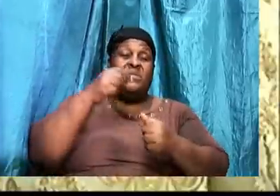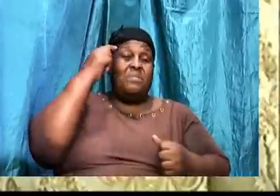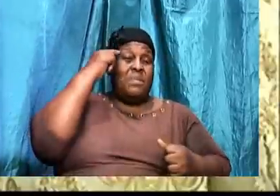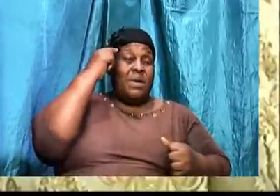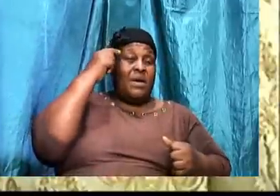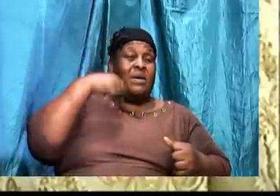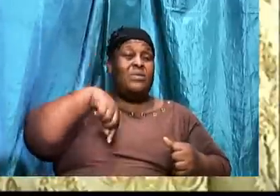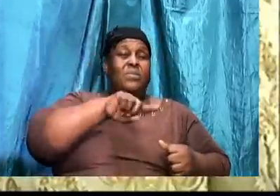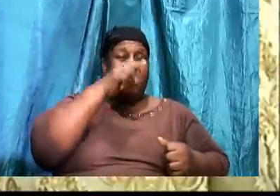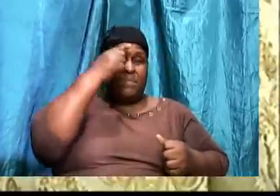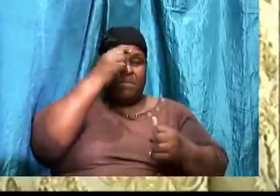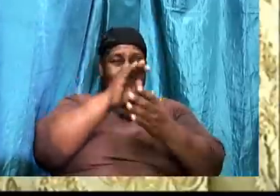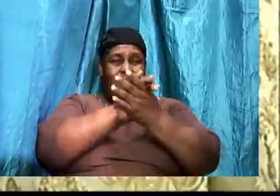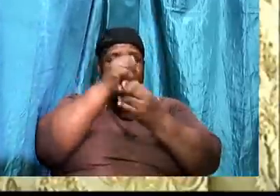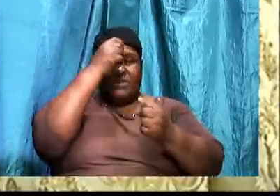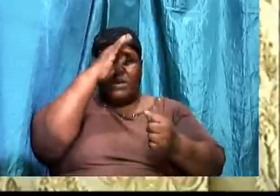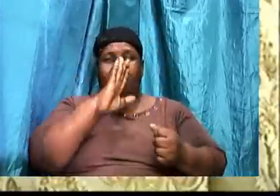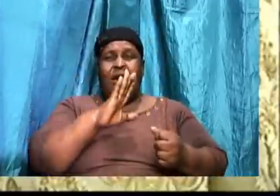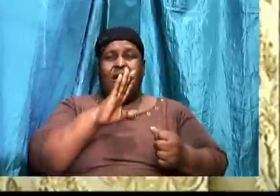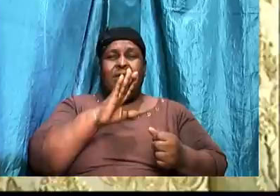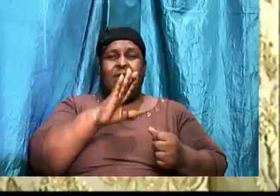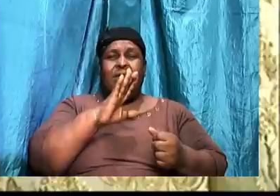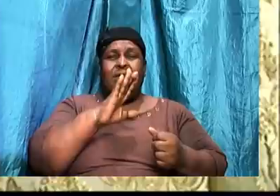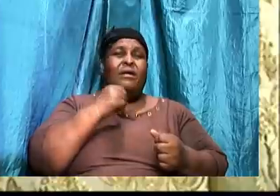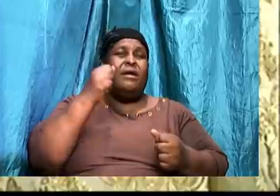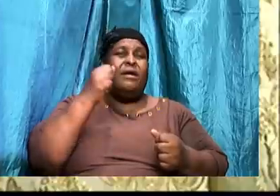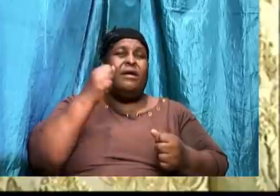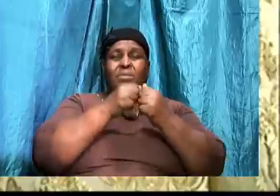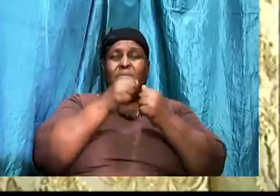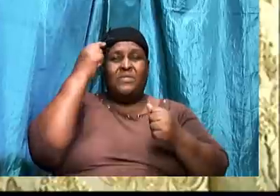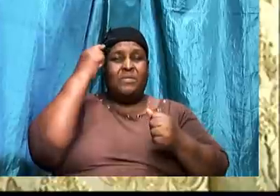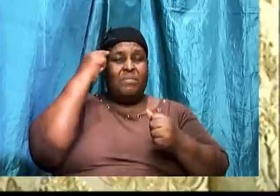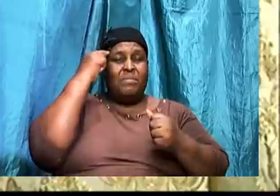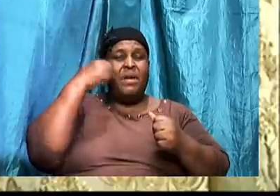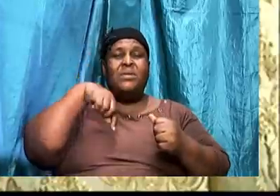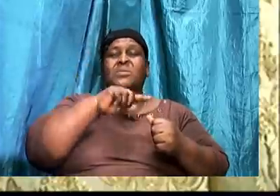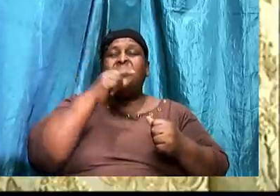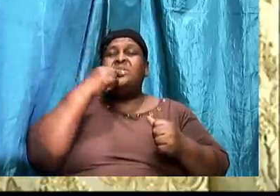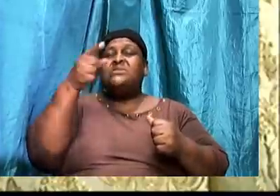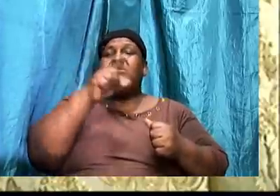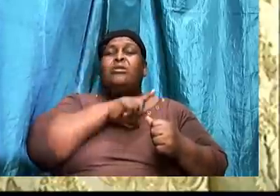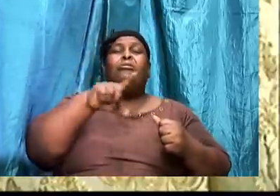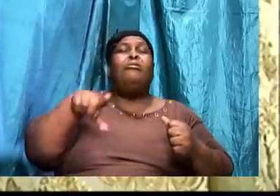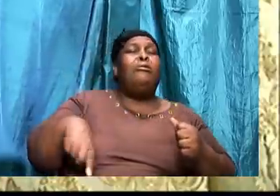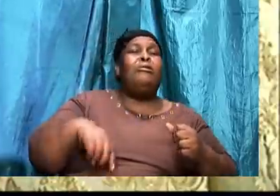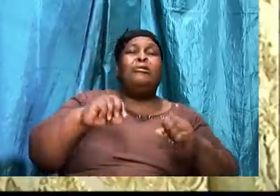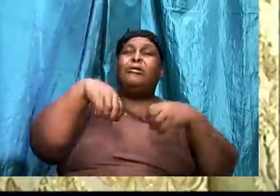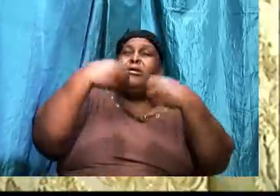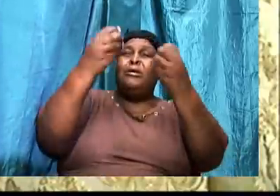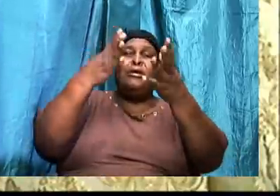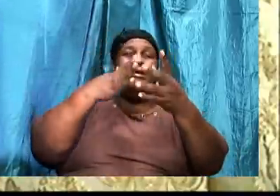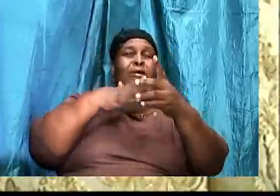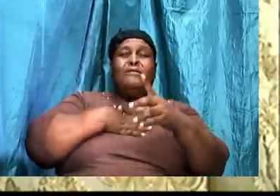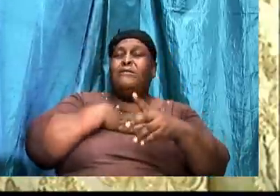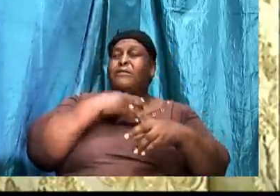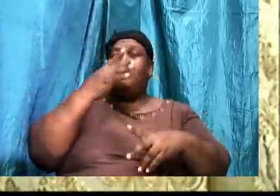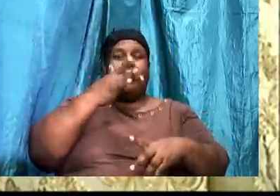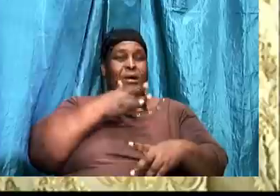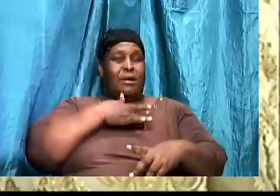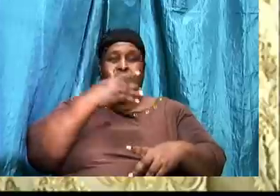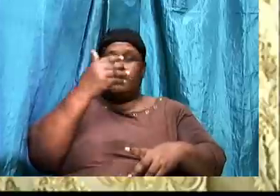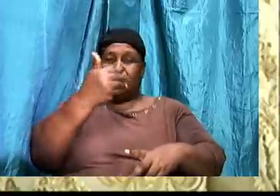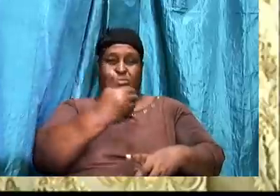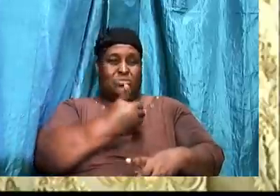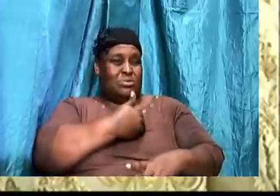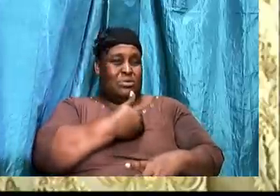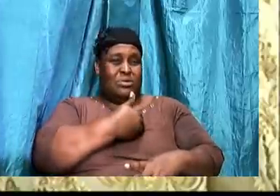Lord, I give you my heart and I give you my soul. It's with the mind that we pull